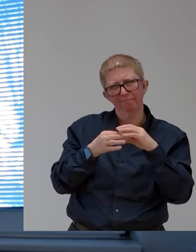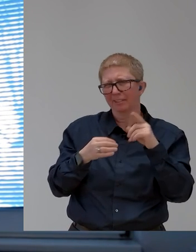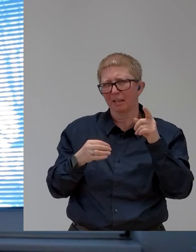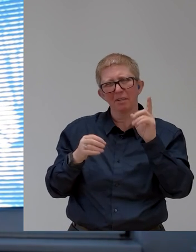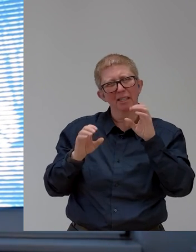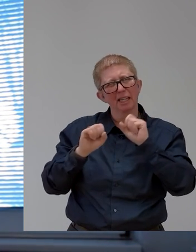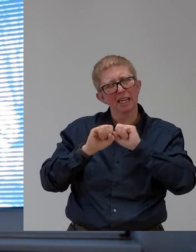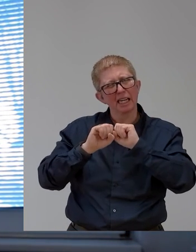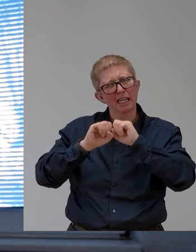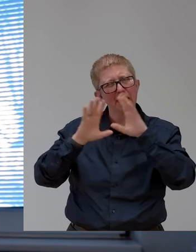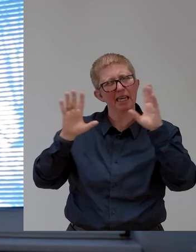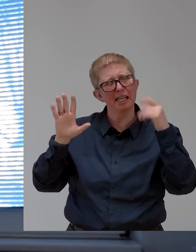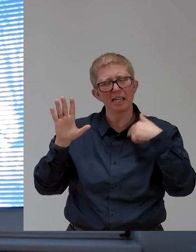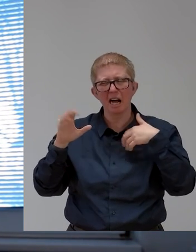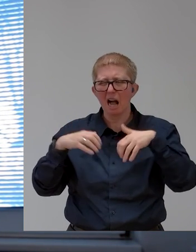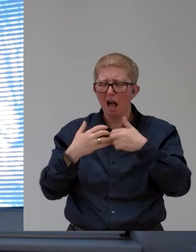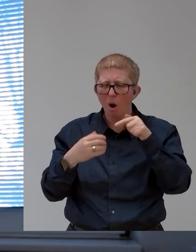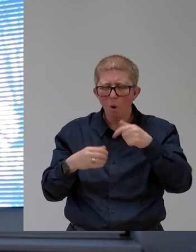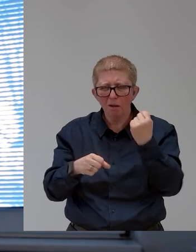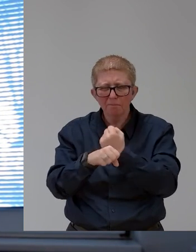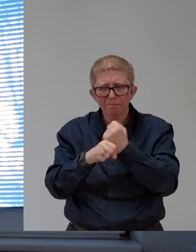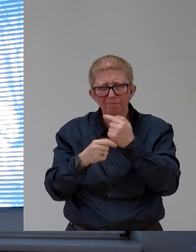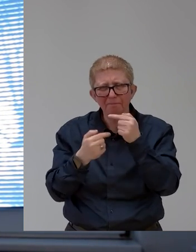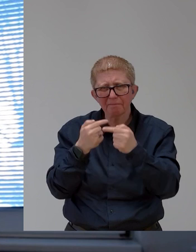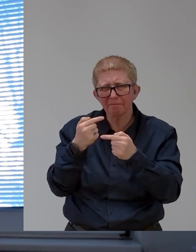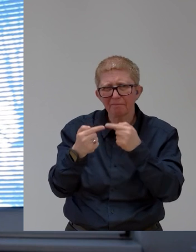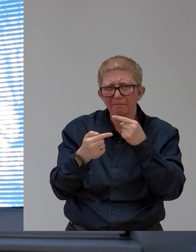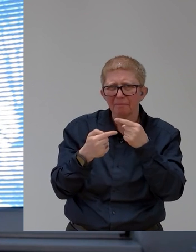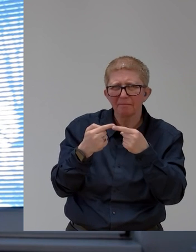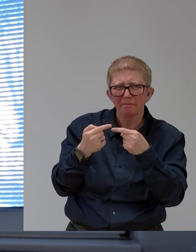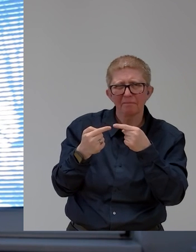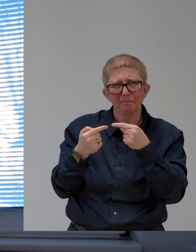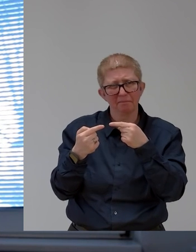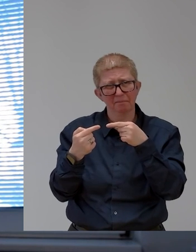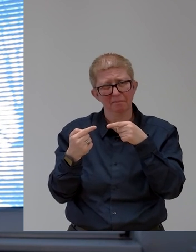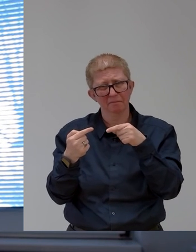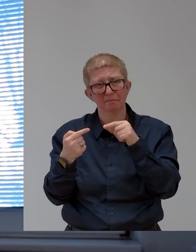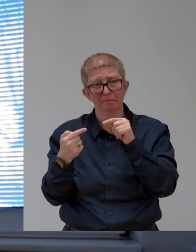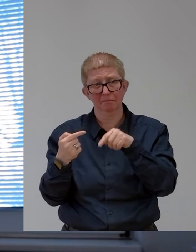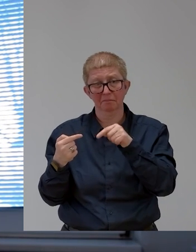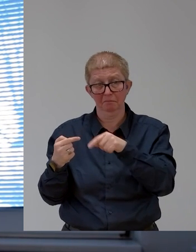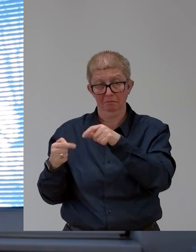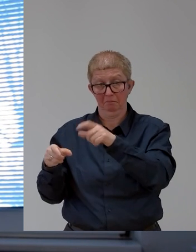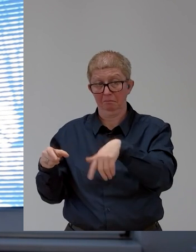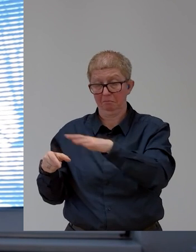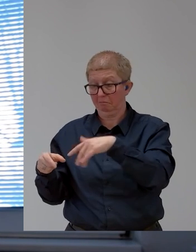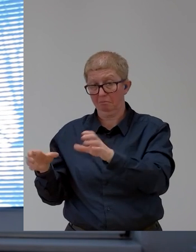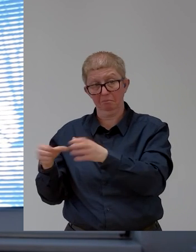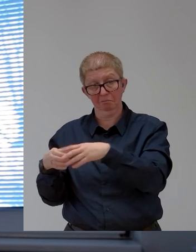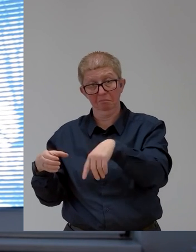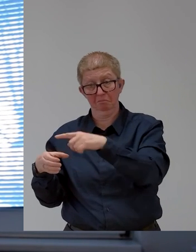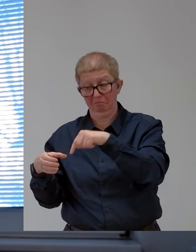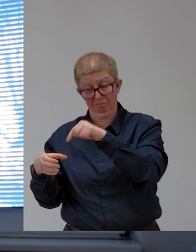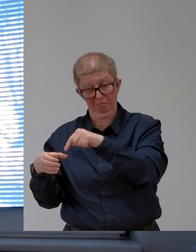as a product that is well accepted by the target group, and this is something that is